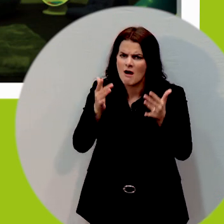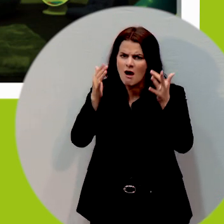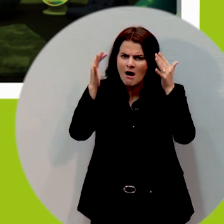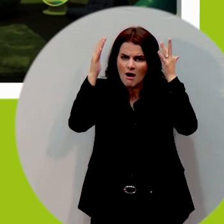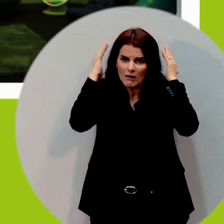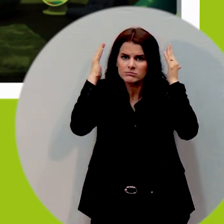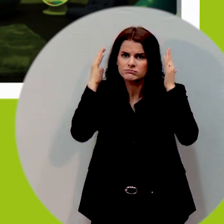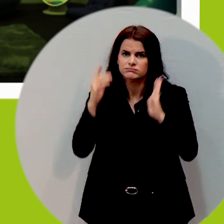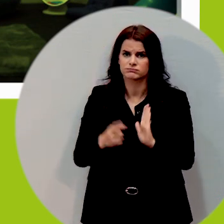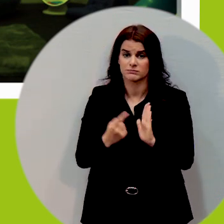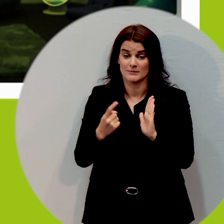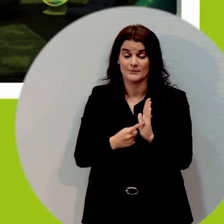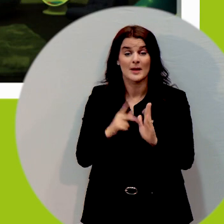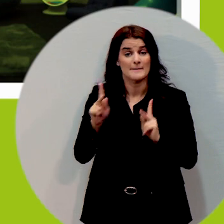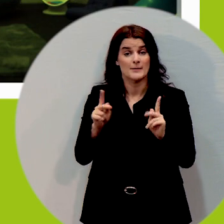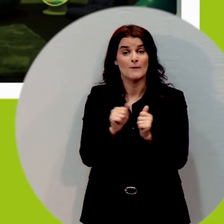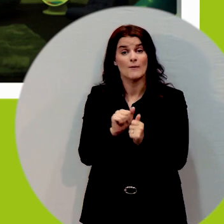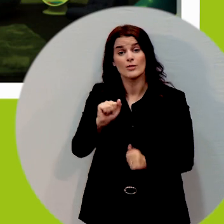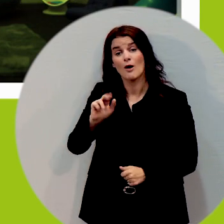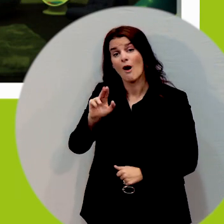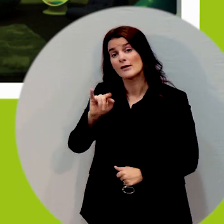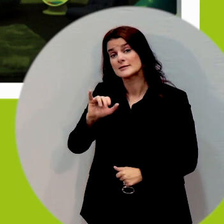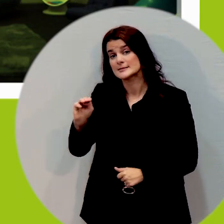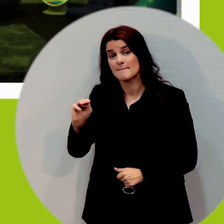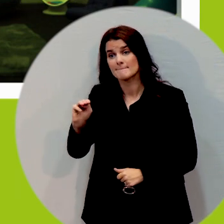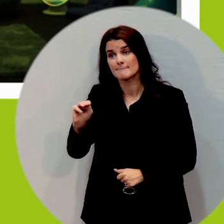that space for a sensory reset